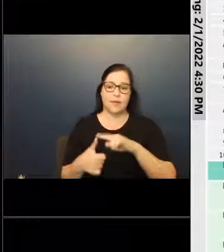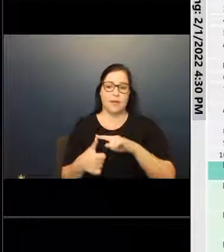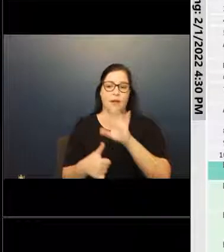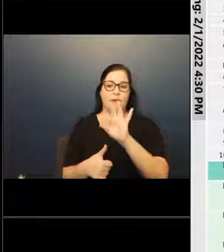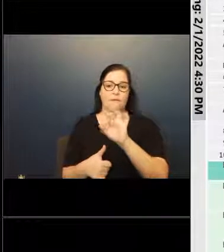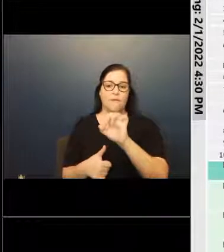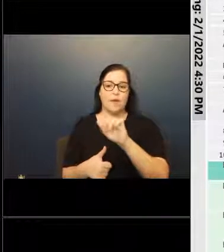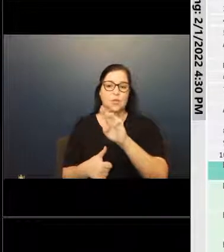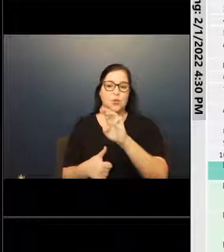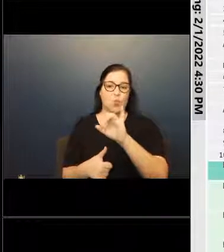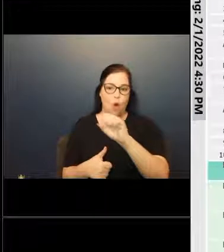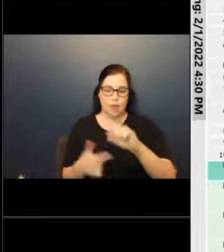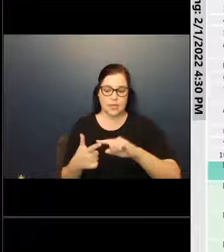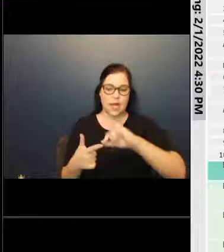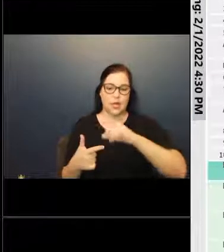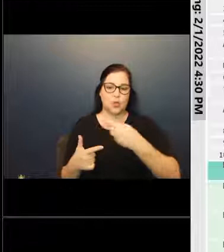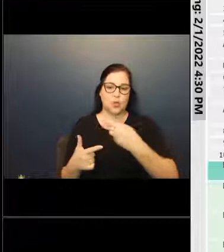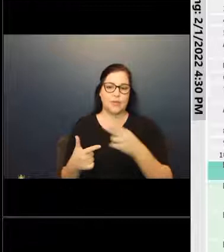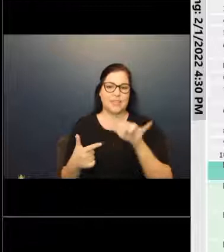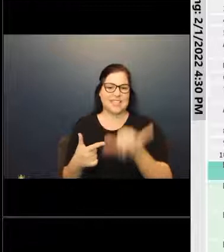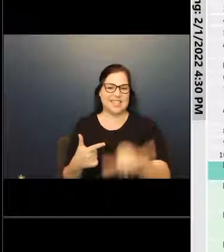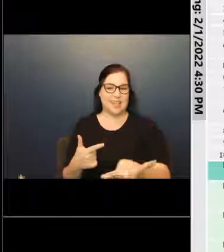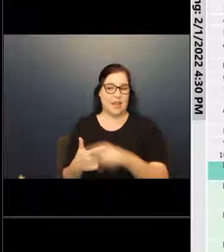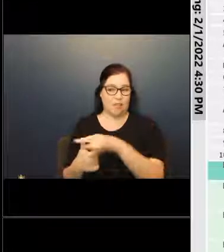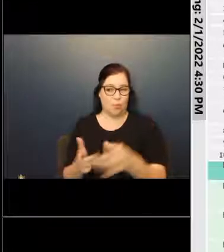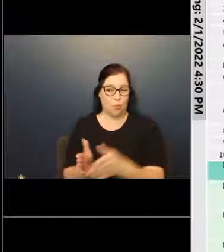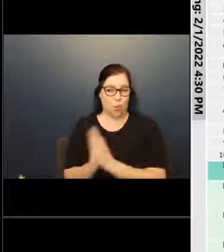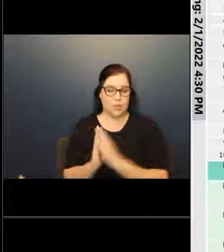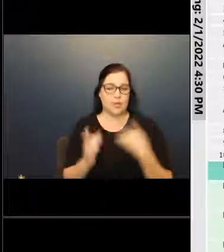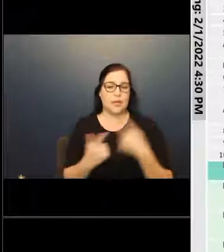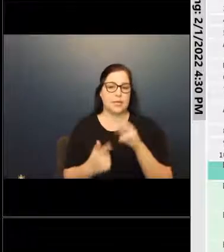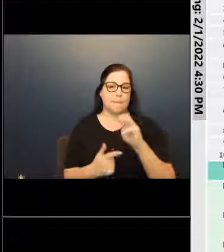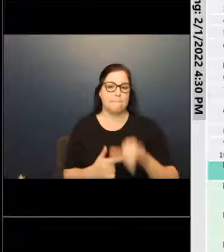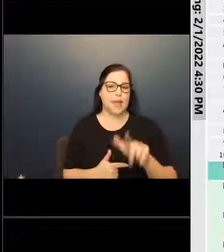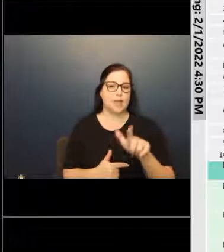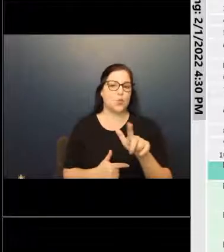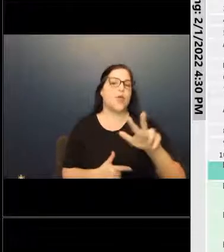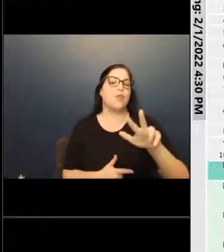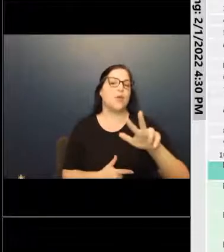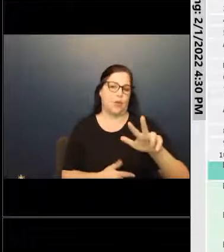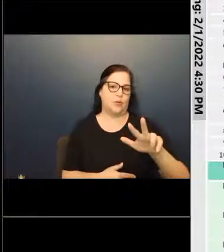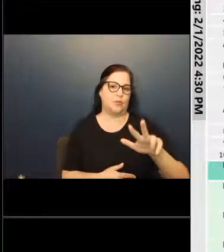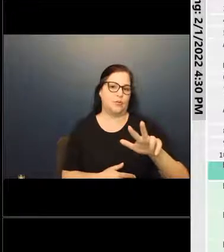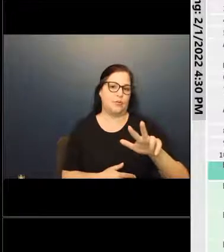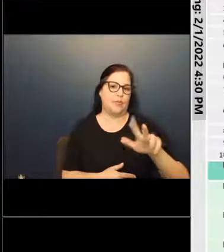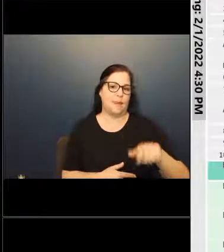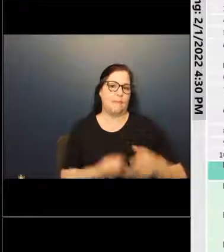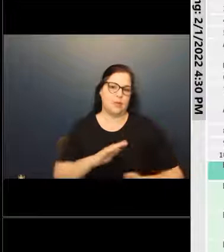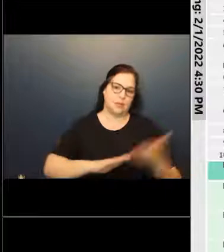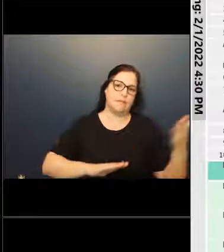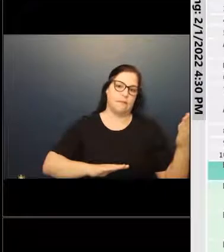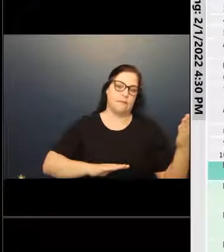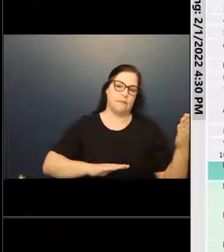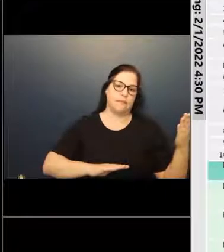Francois and Ms. Joseph to stay there as requested until May 23rd is our date in which they need to vacate the premise